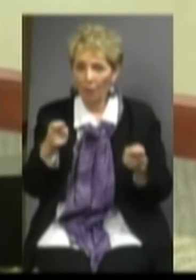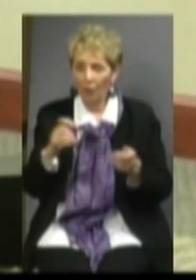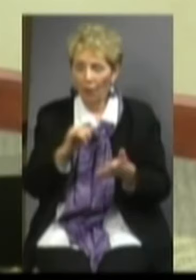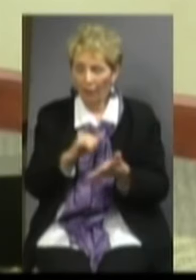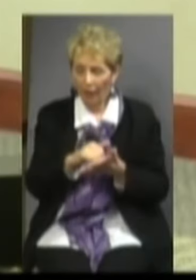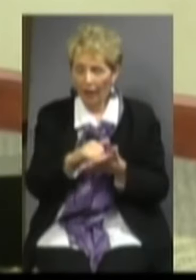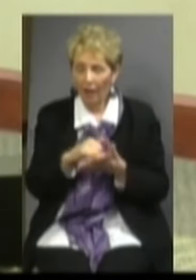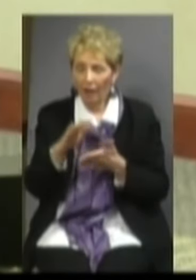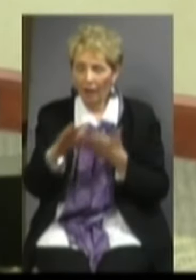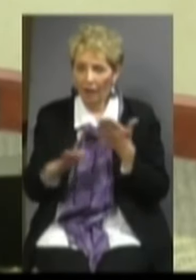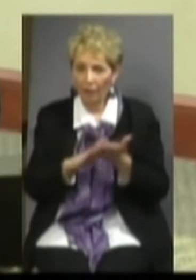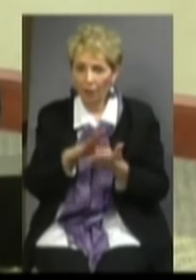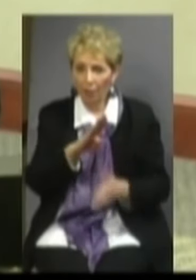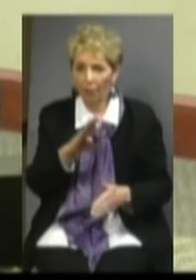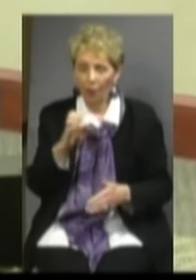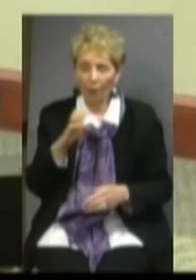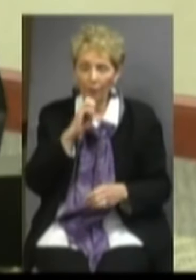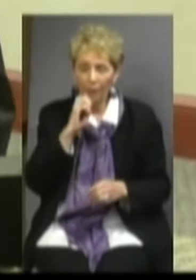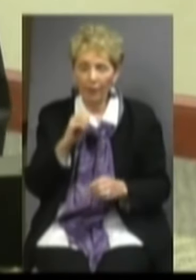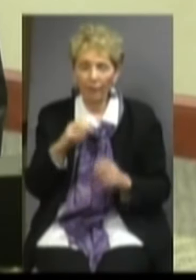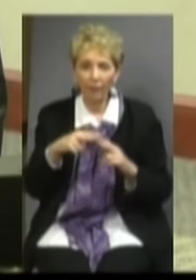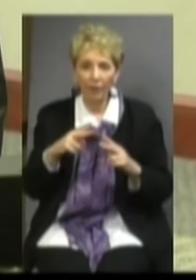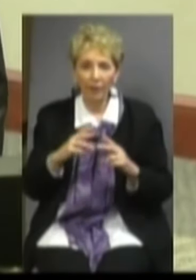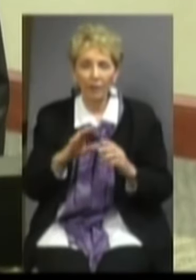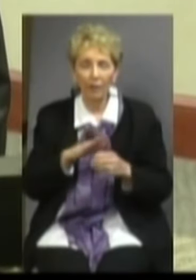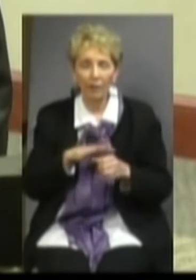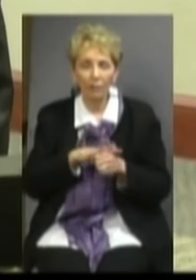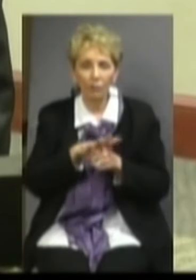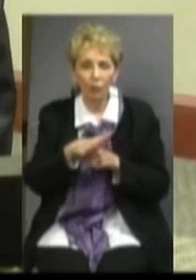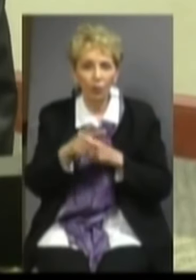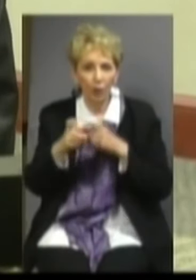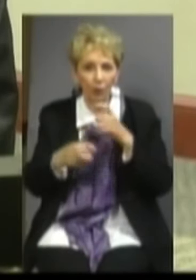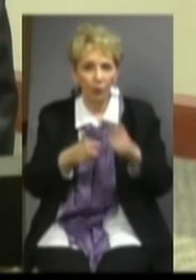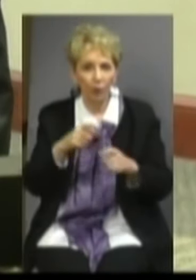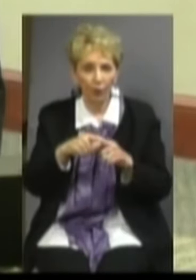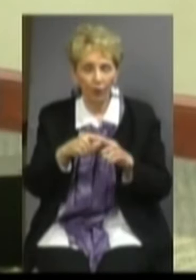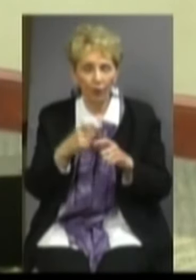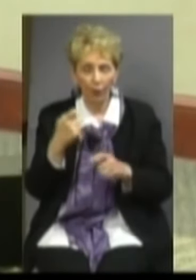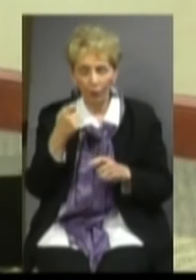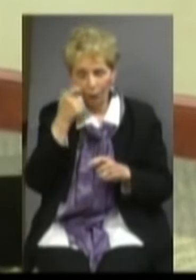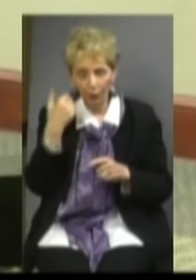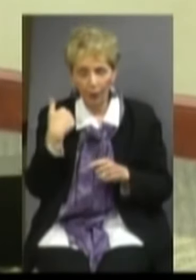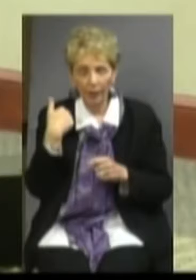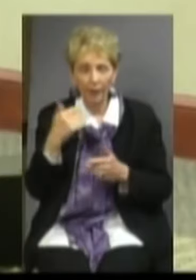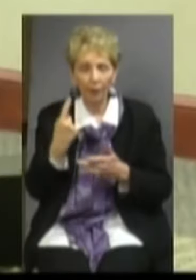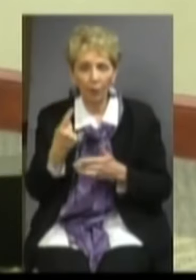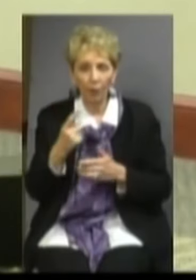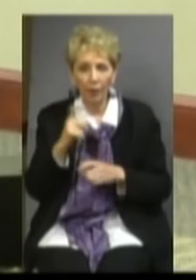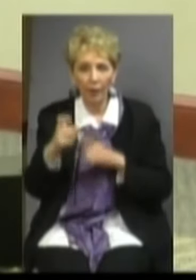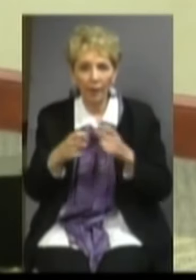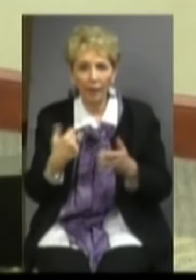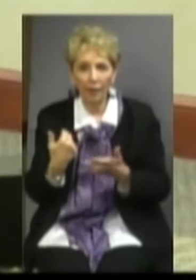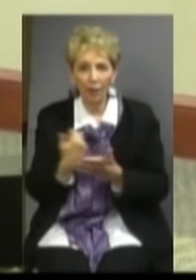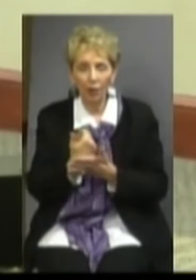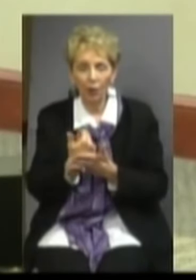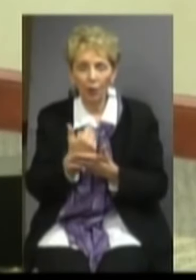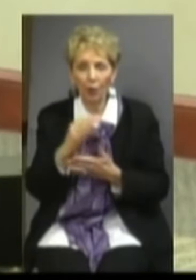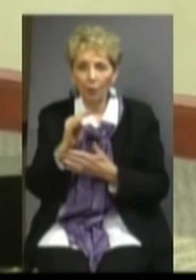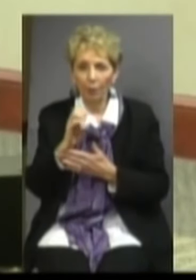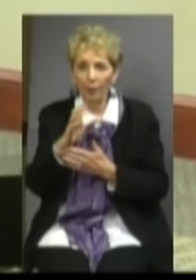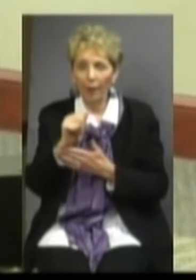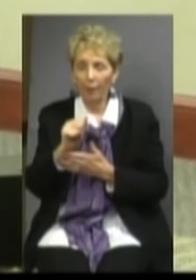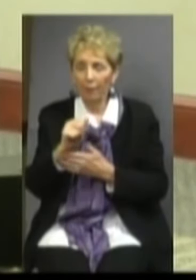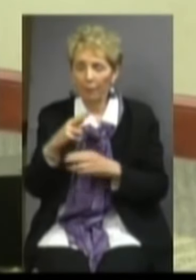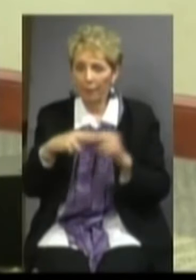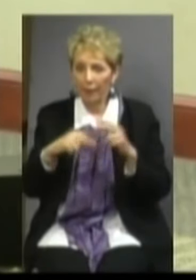college. Burke County has been extremely generous to the college here recently. One example of that generosity is our new mechatronics building that we hope to